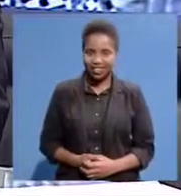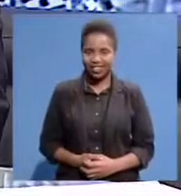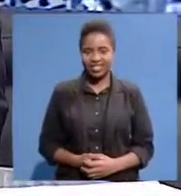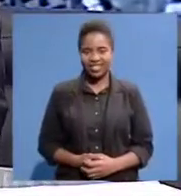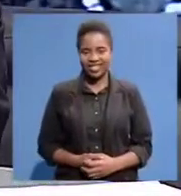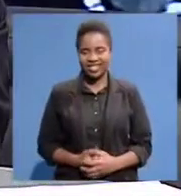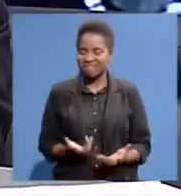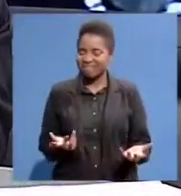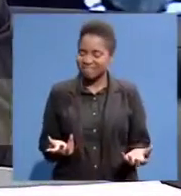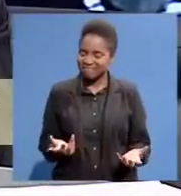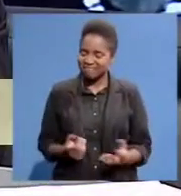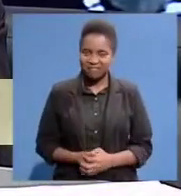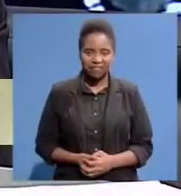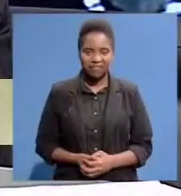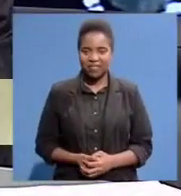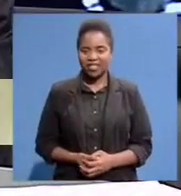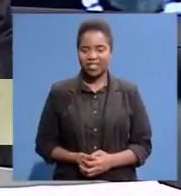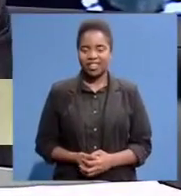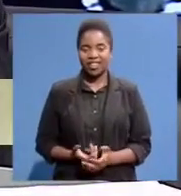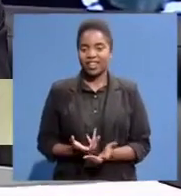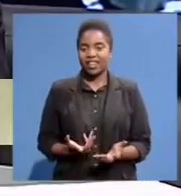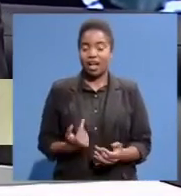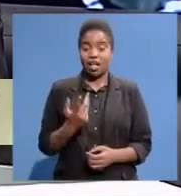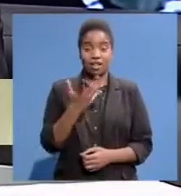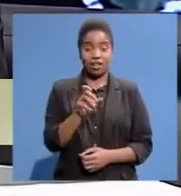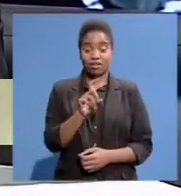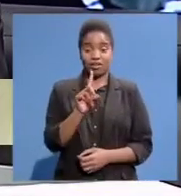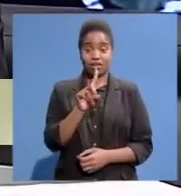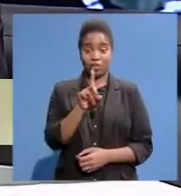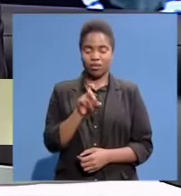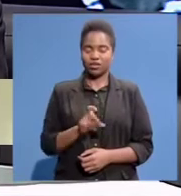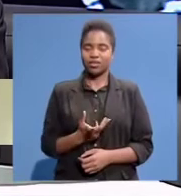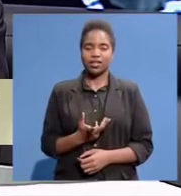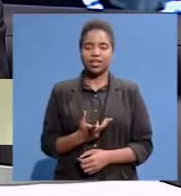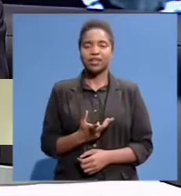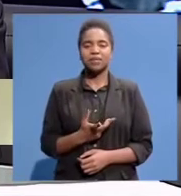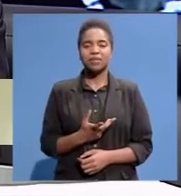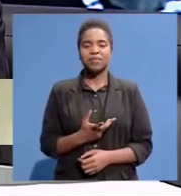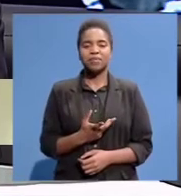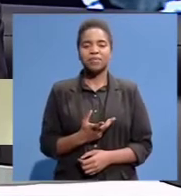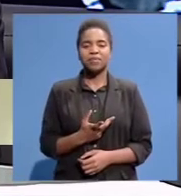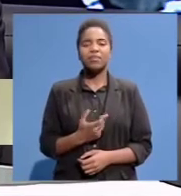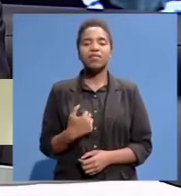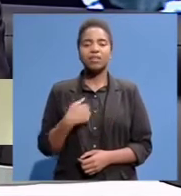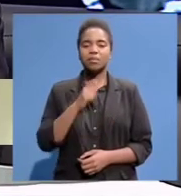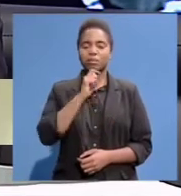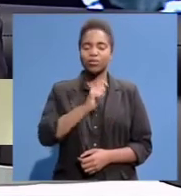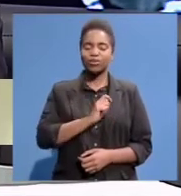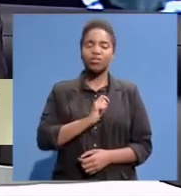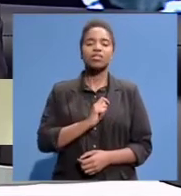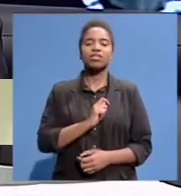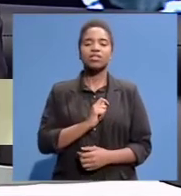That's a weighted question I must say that